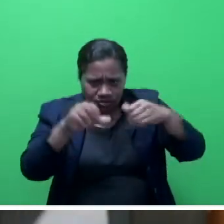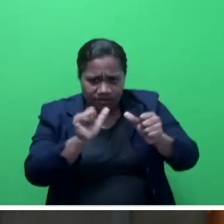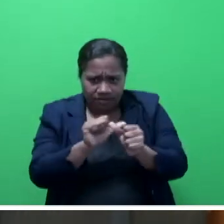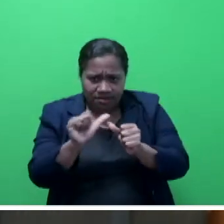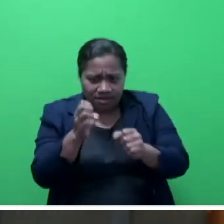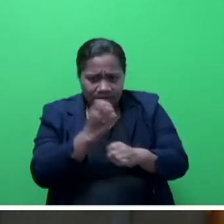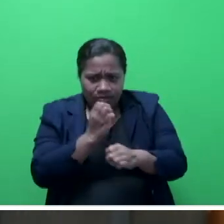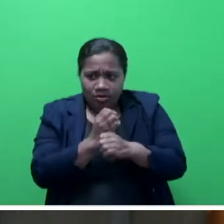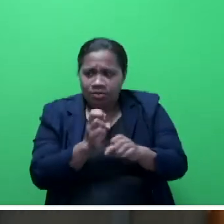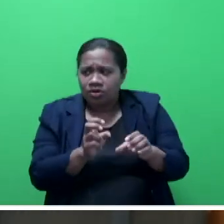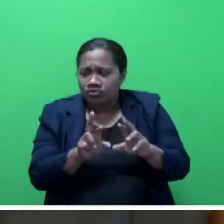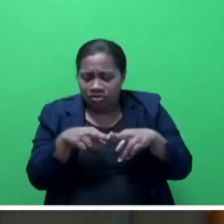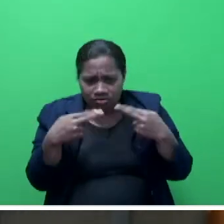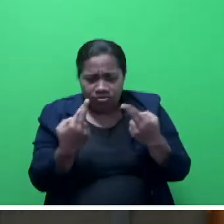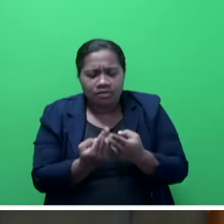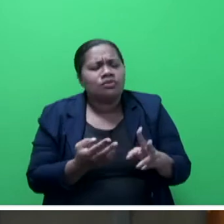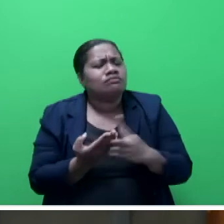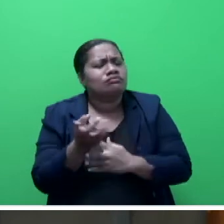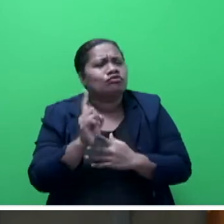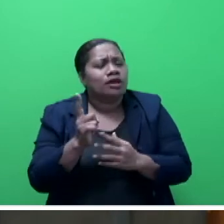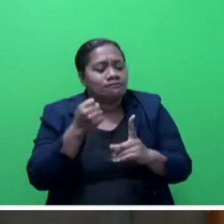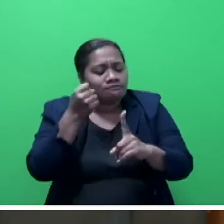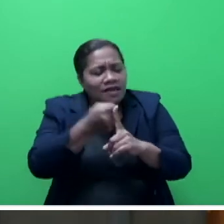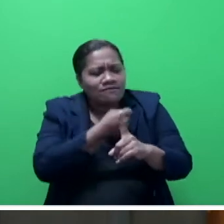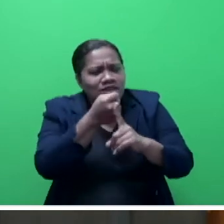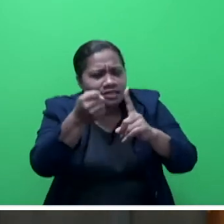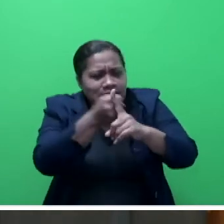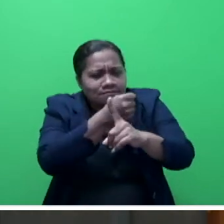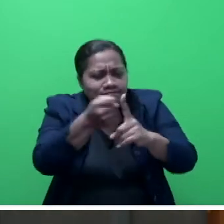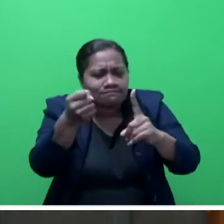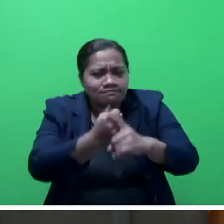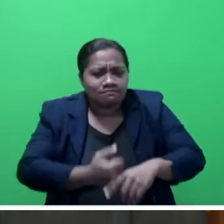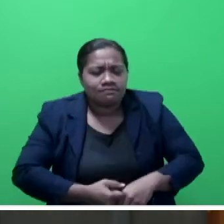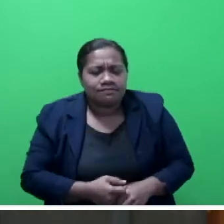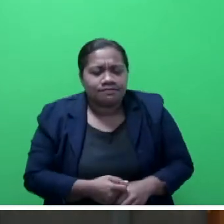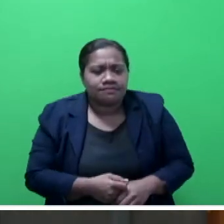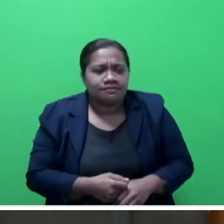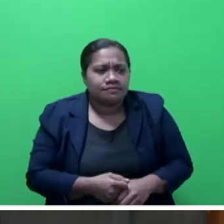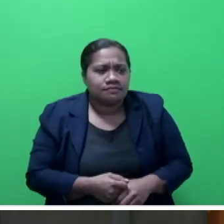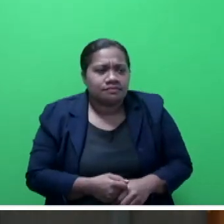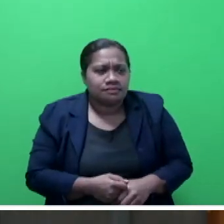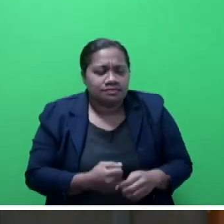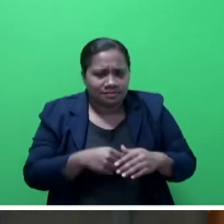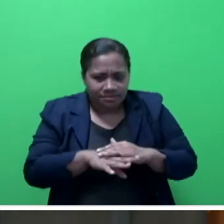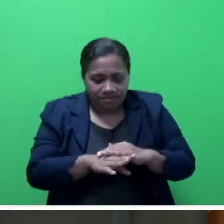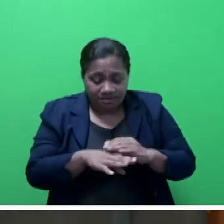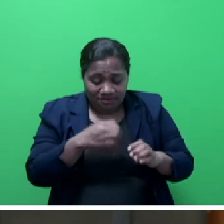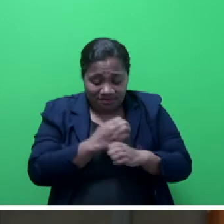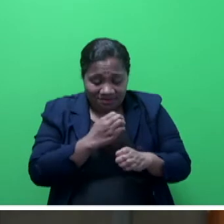advocating good fit approach embedded within the employment relationship . Mr